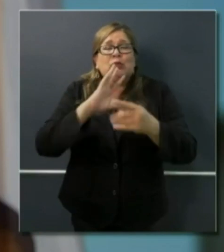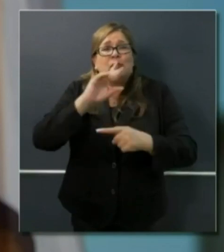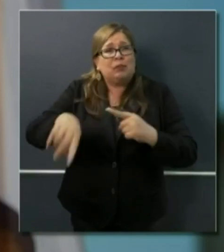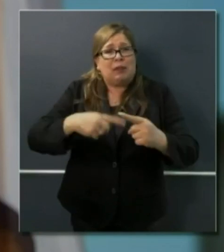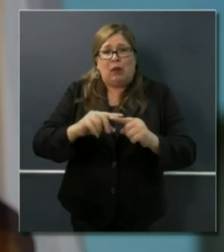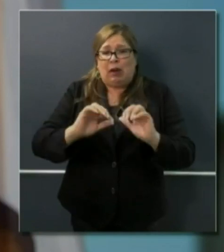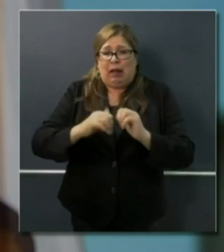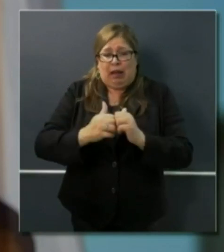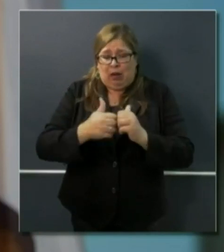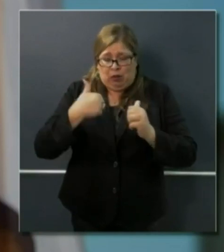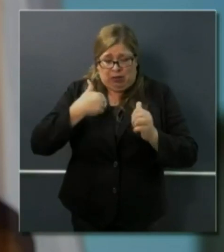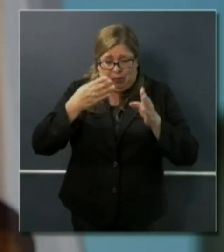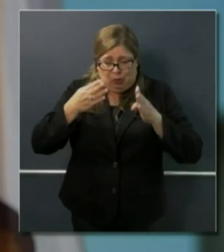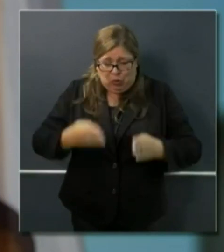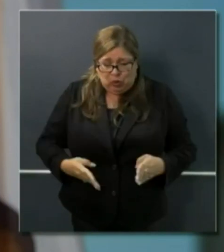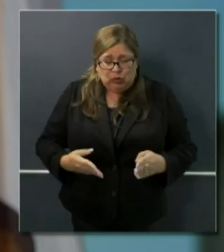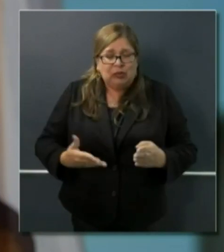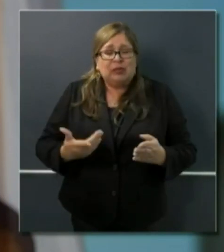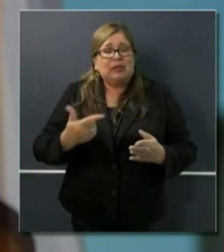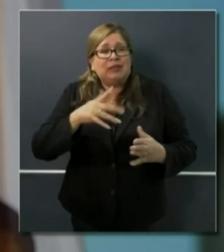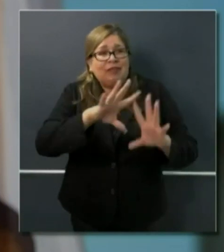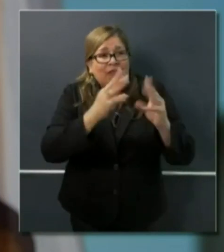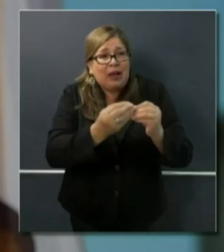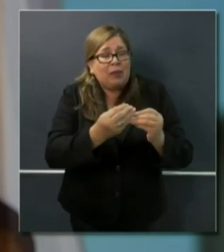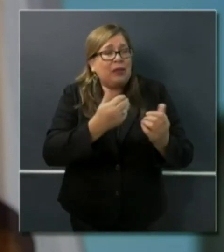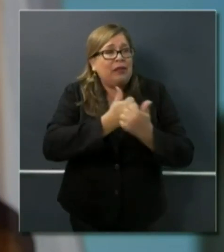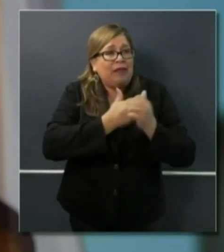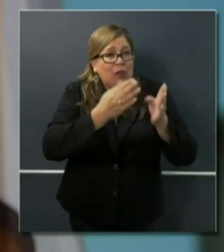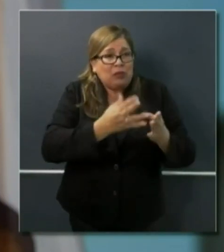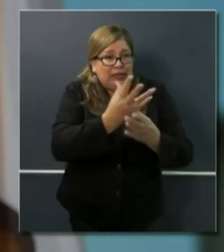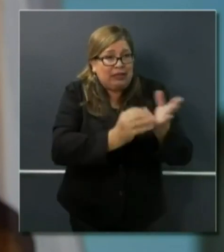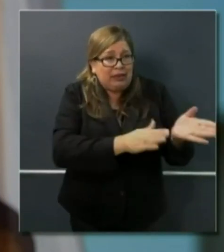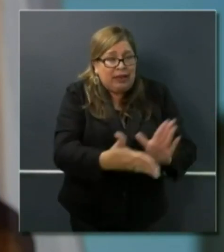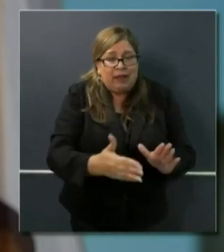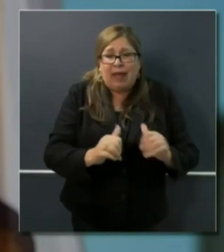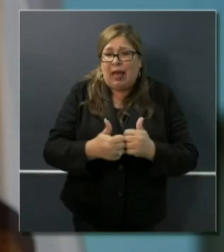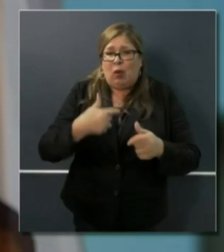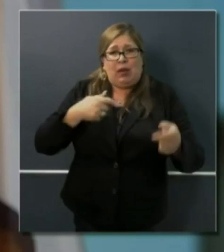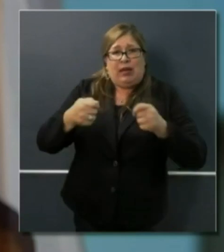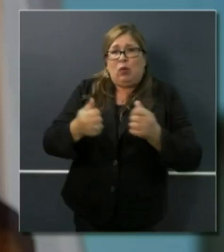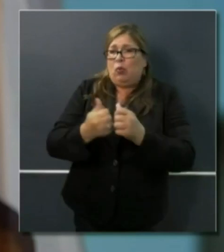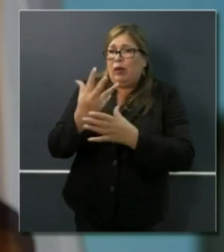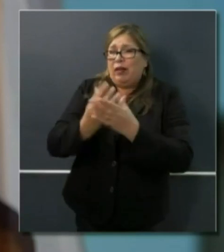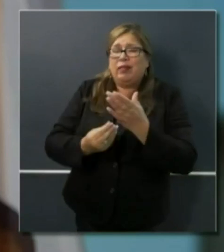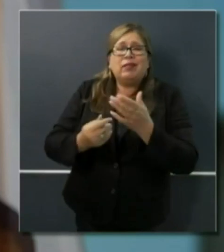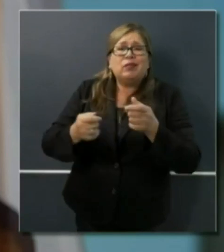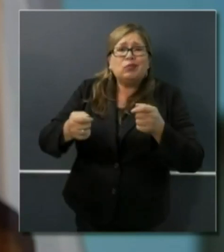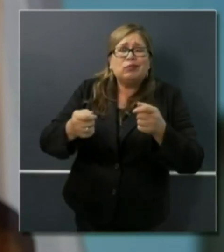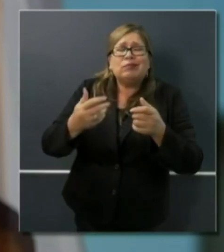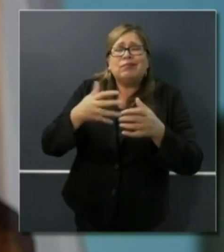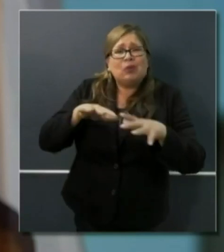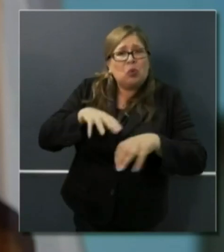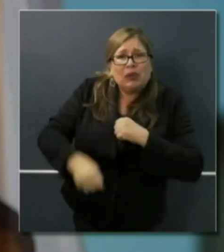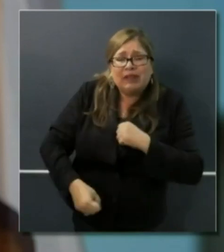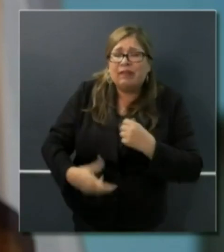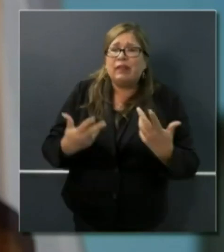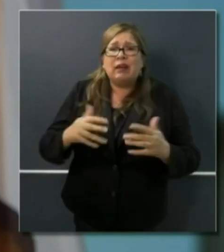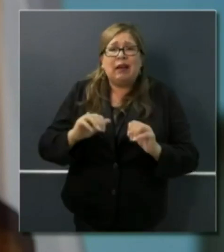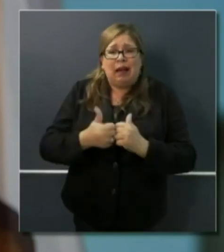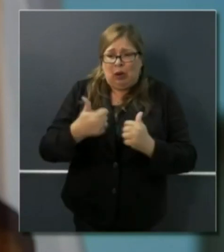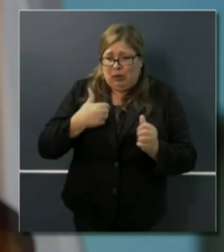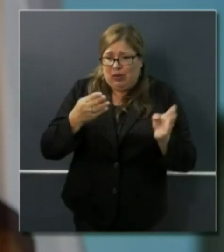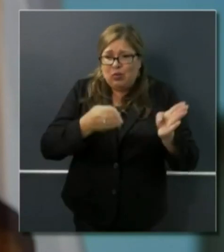particularly the loss of a life and how one organizes funeral services and all the logistical challenges